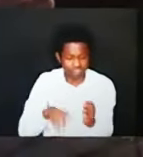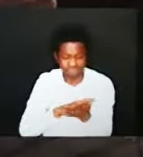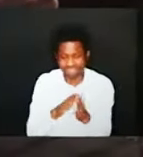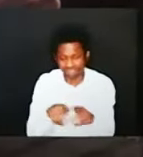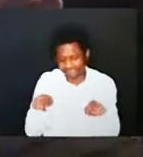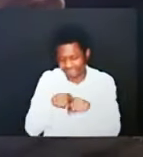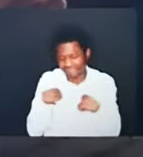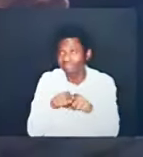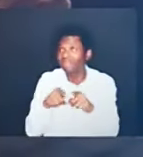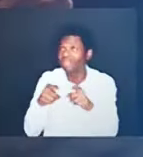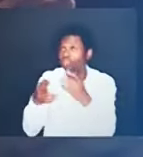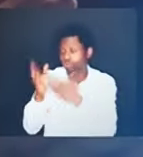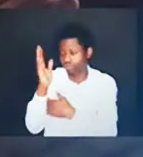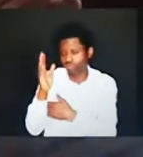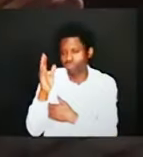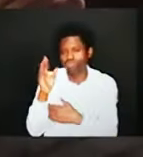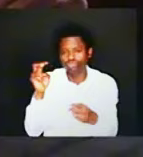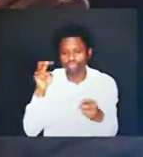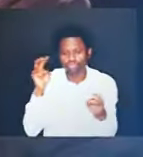Israel